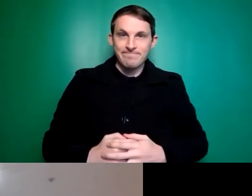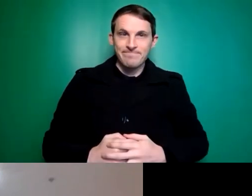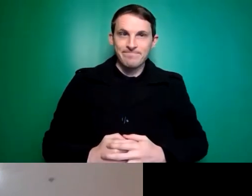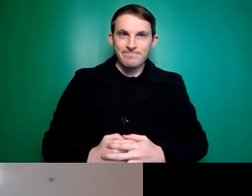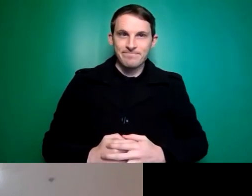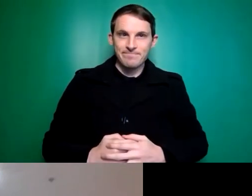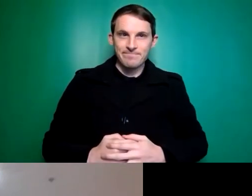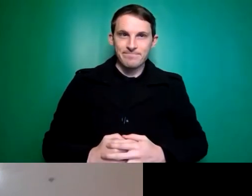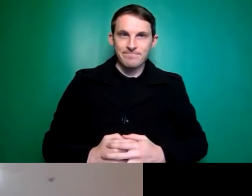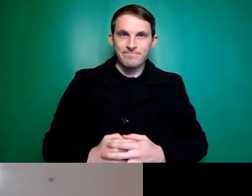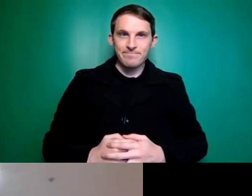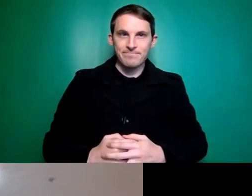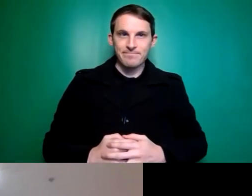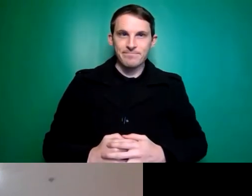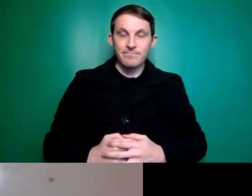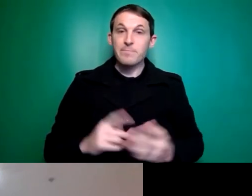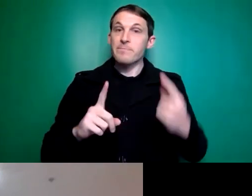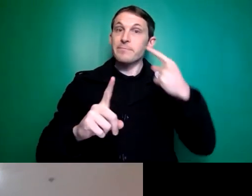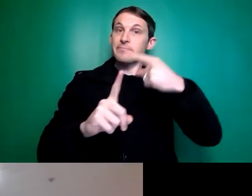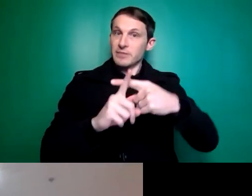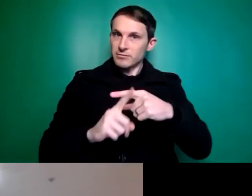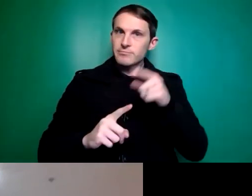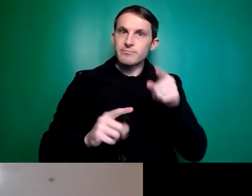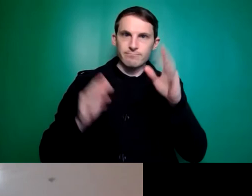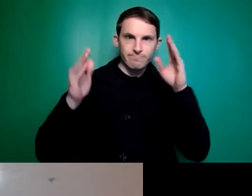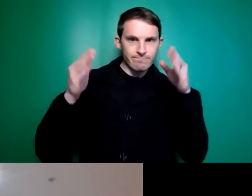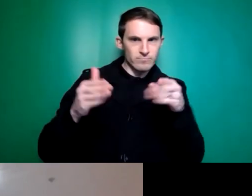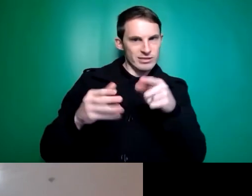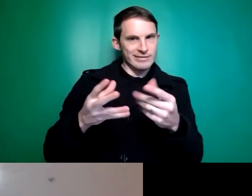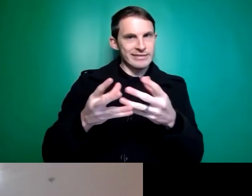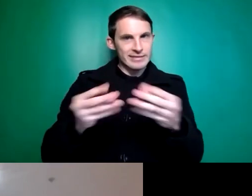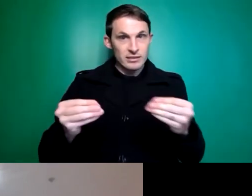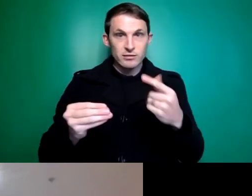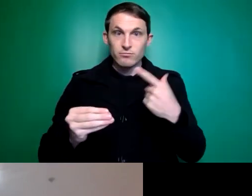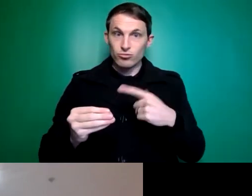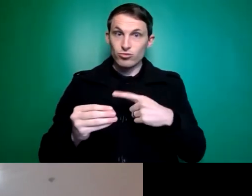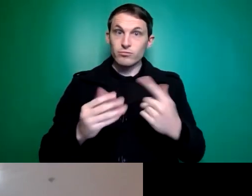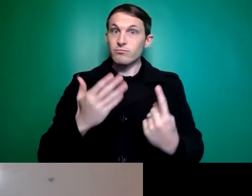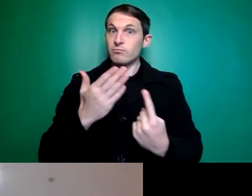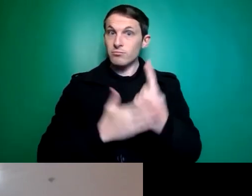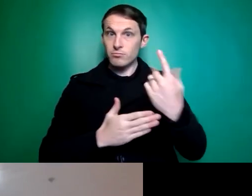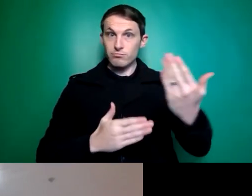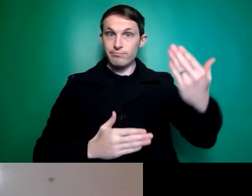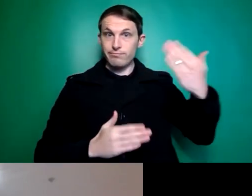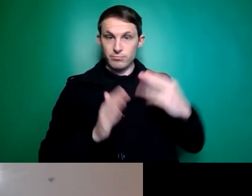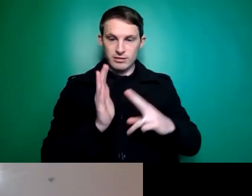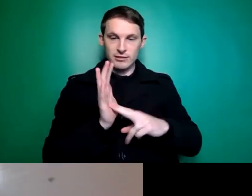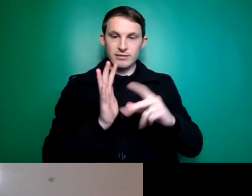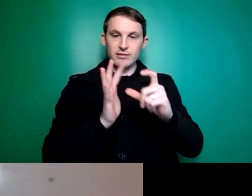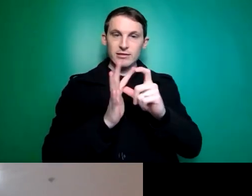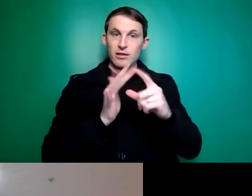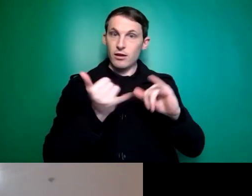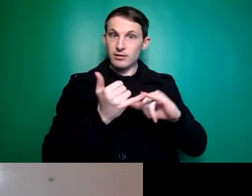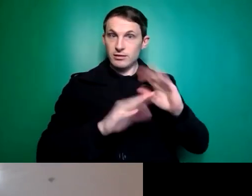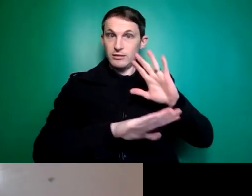on the impact that it had when the NDIS was introduced and not available